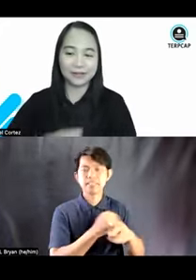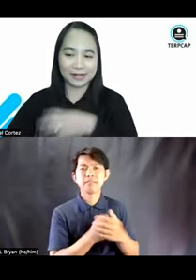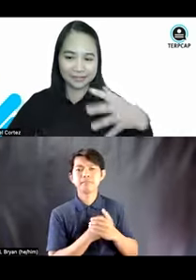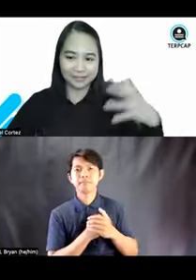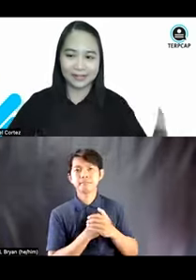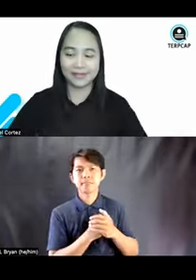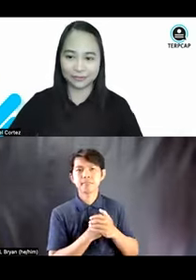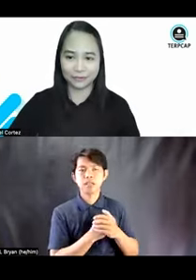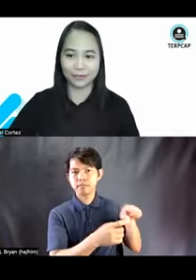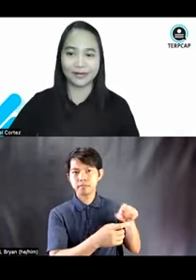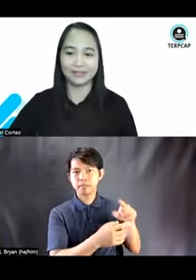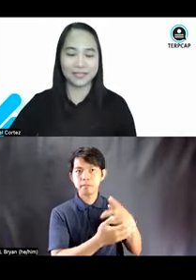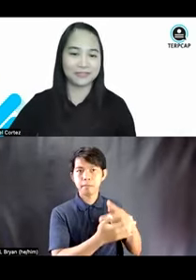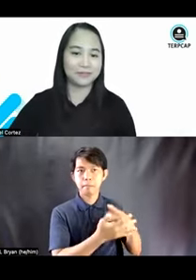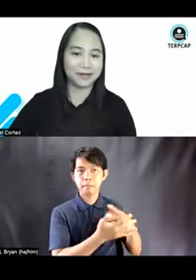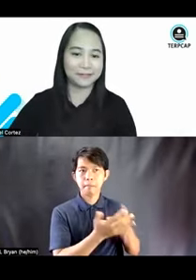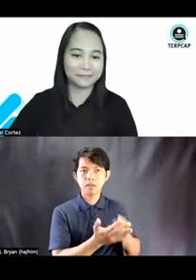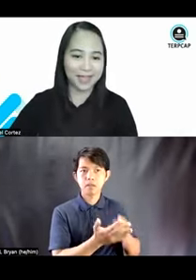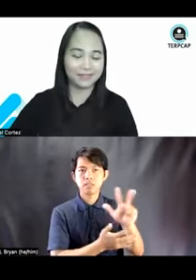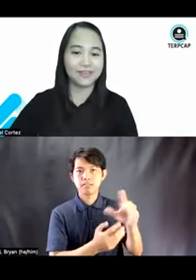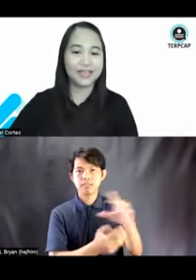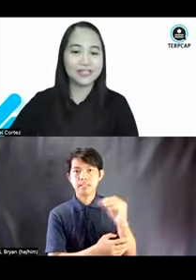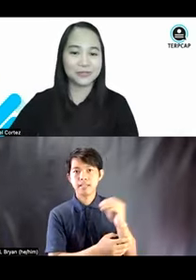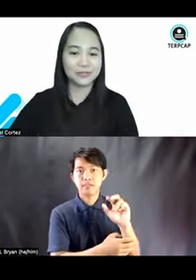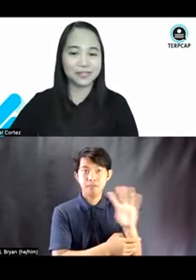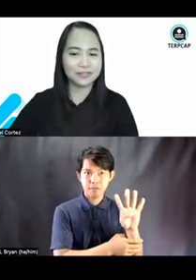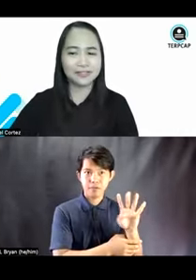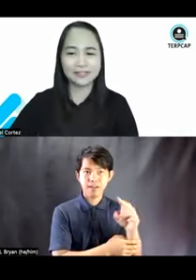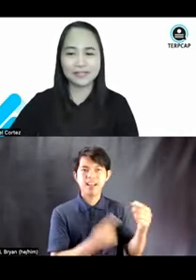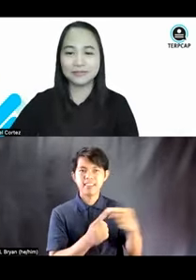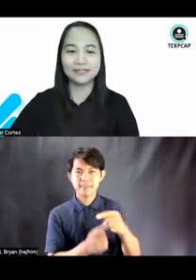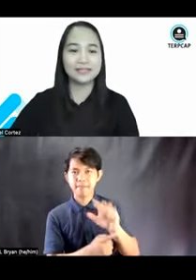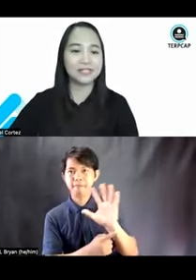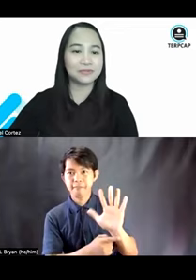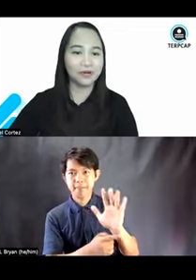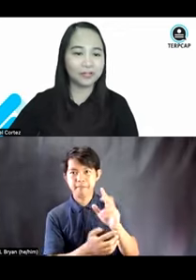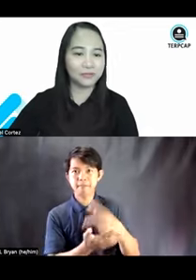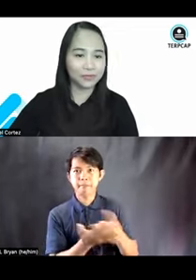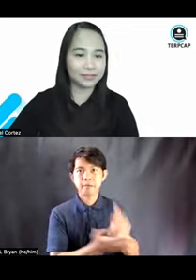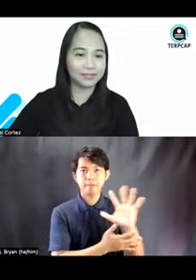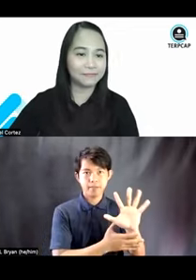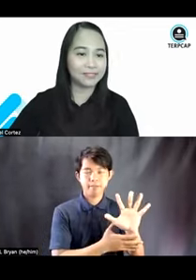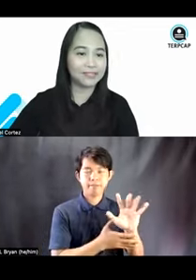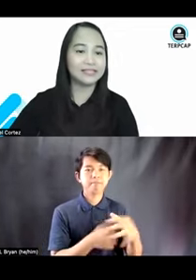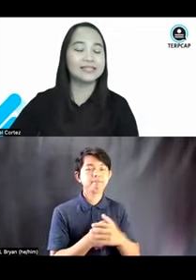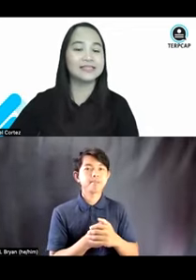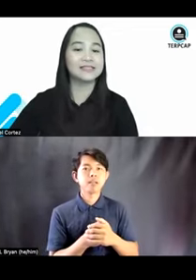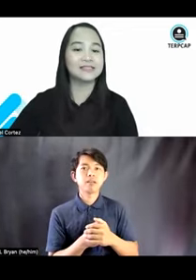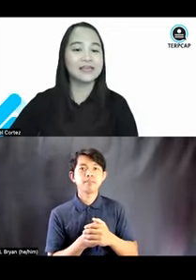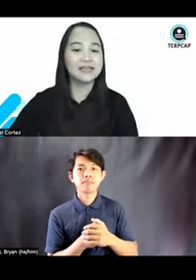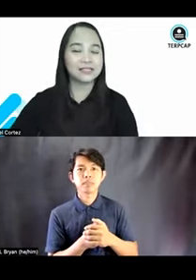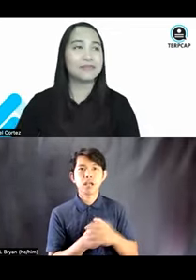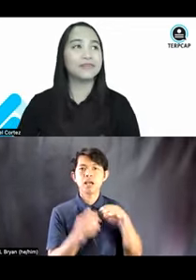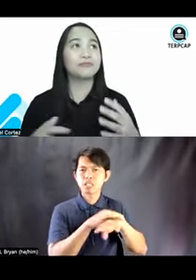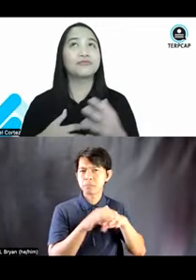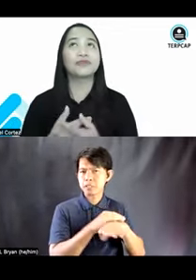parts three and four, and eventually part five. So, digital accessibility, as we all know it, definitely is